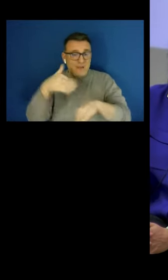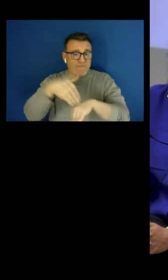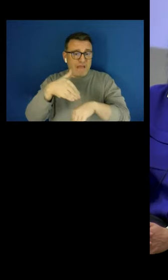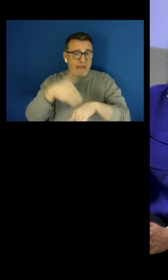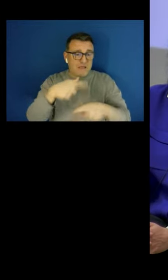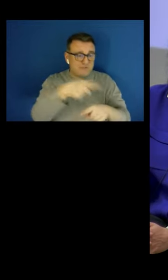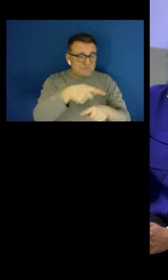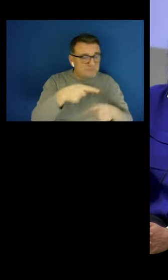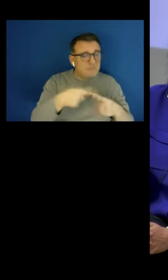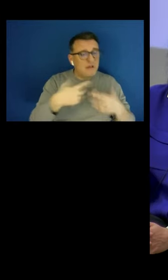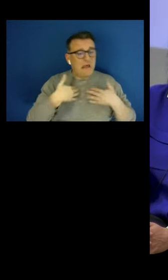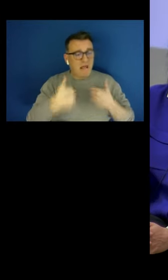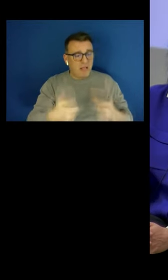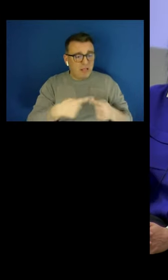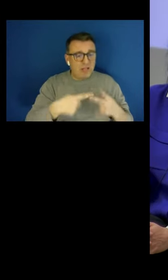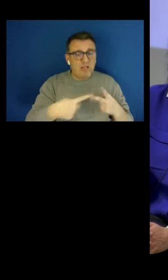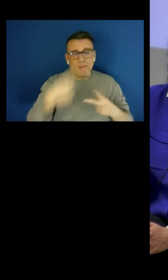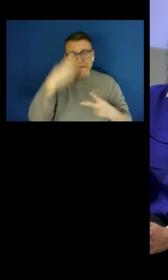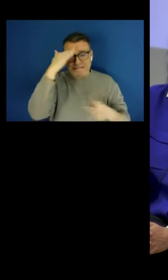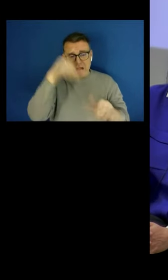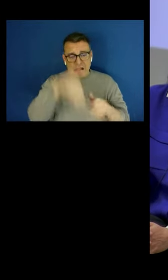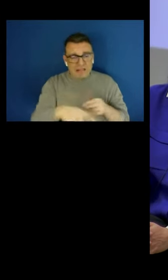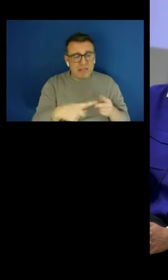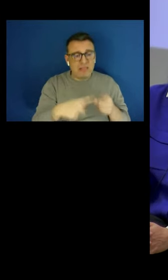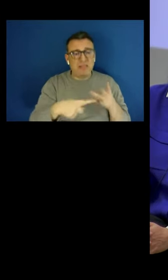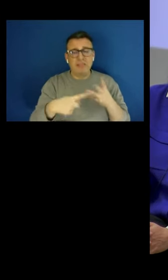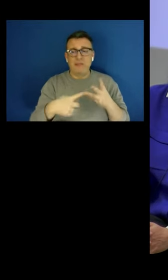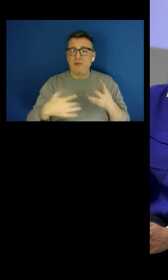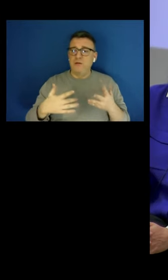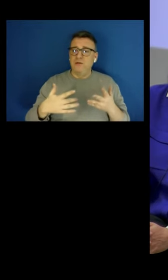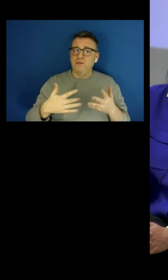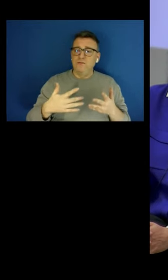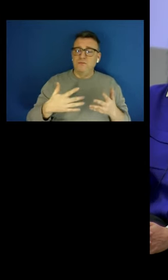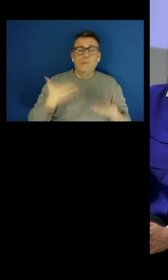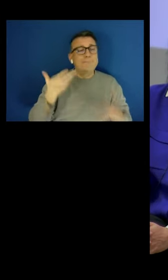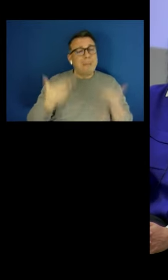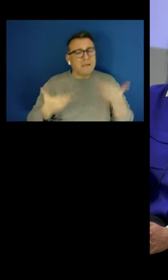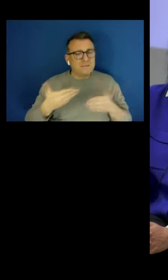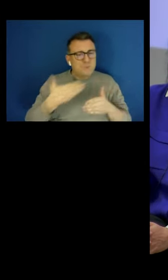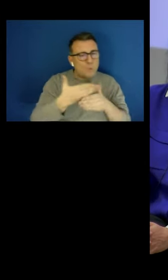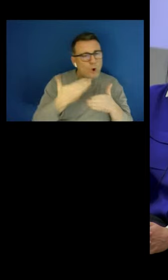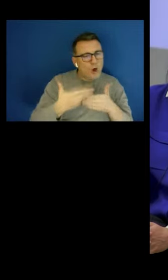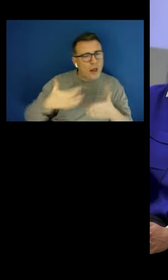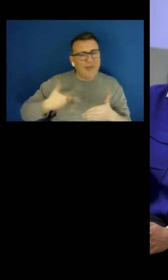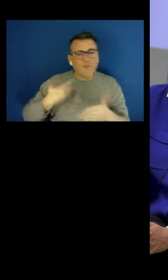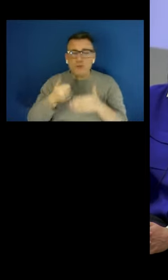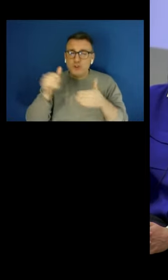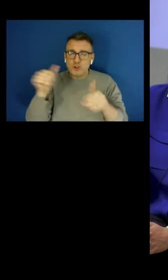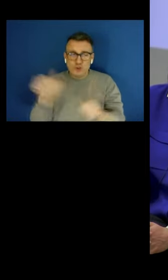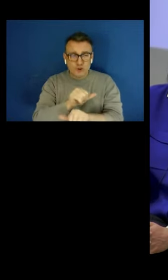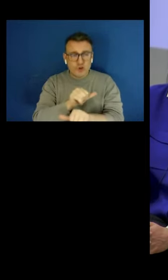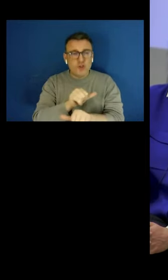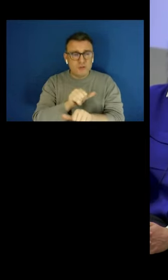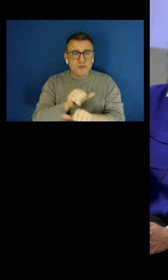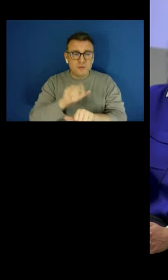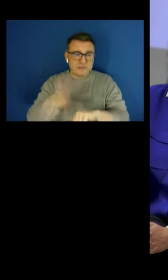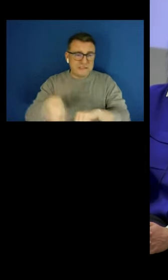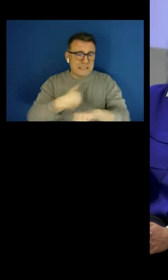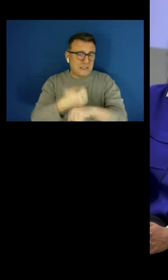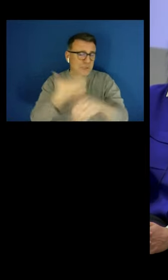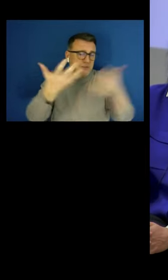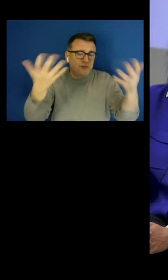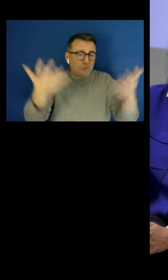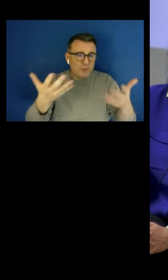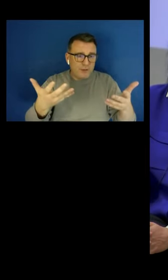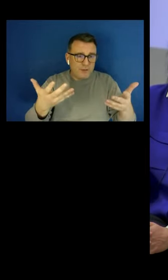health, and their overall work-life quality, that should be reflected somewhere. Or, alternatively, we need to think about the regulation